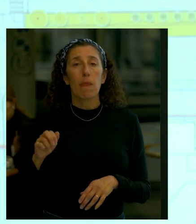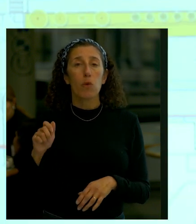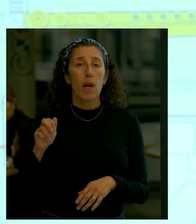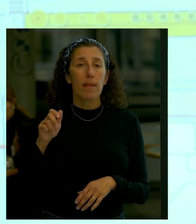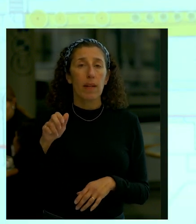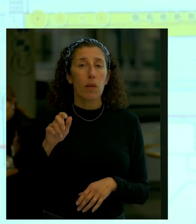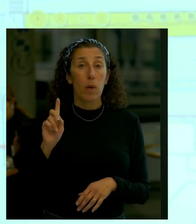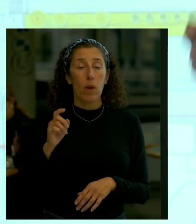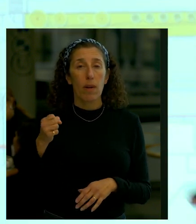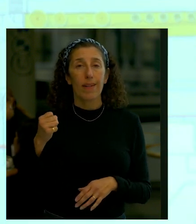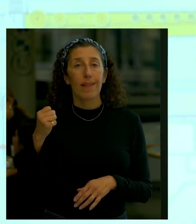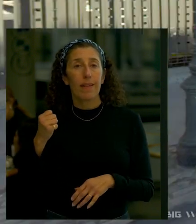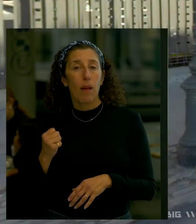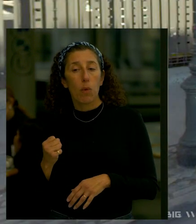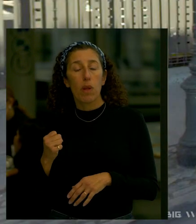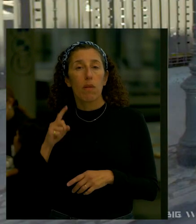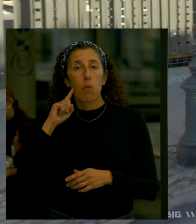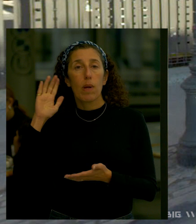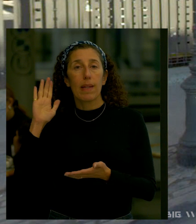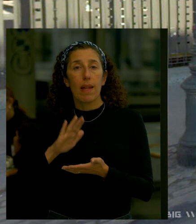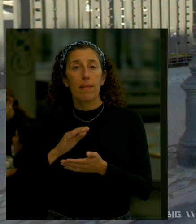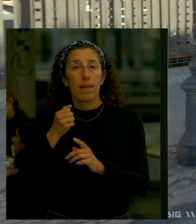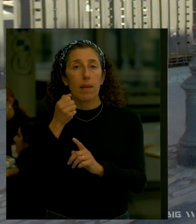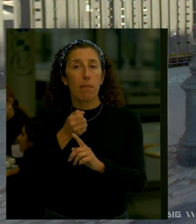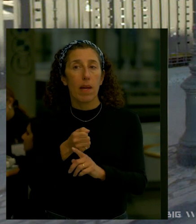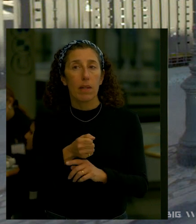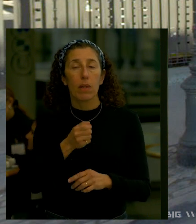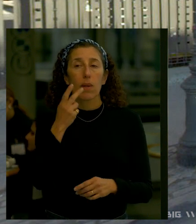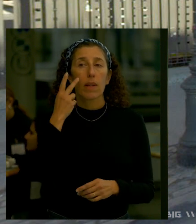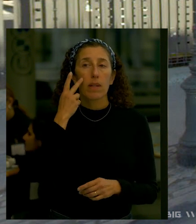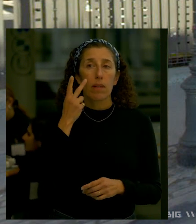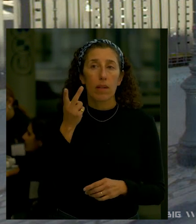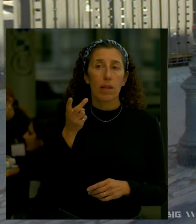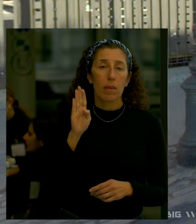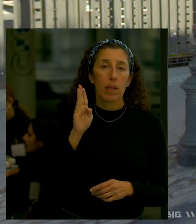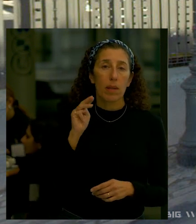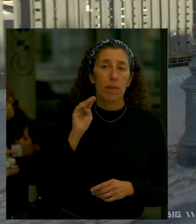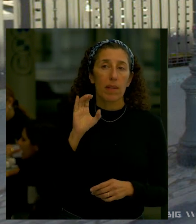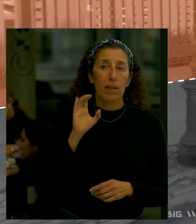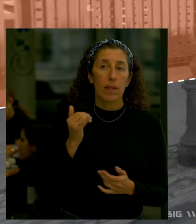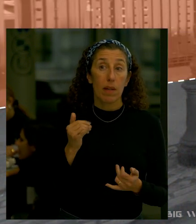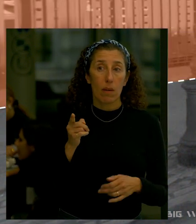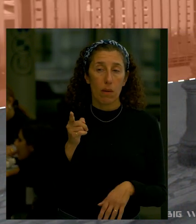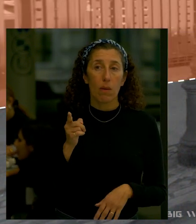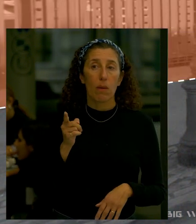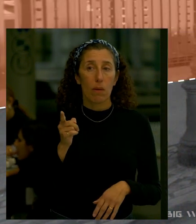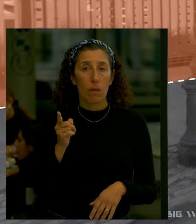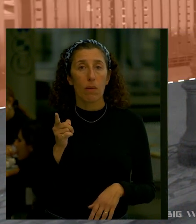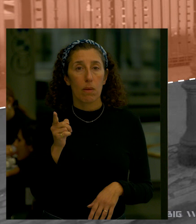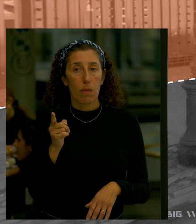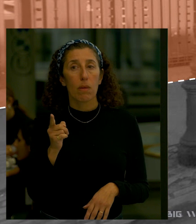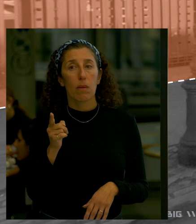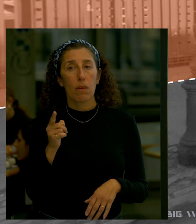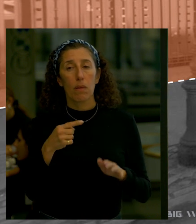people enjoy today about the views so here's some shots of BMCC existing there's